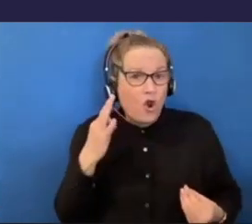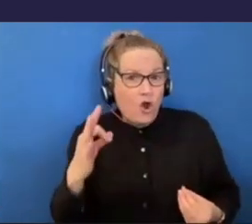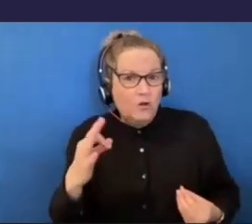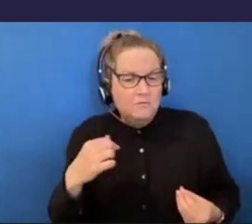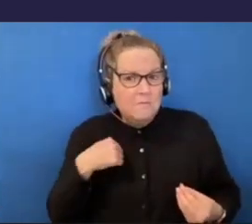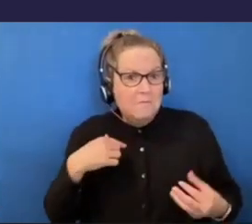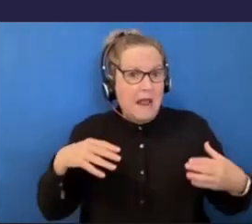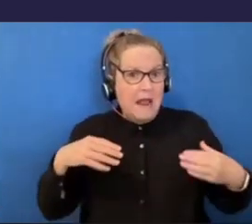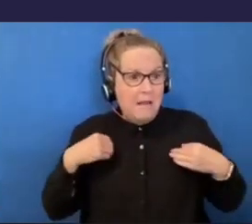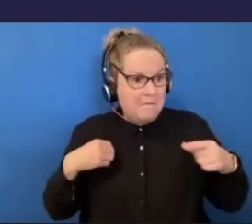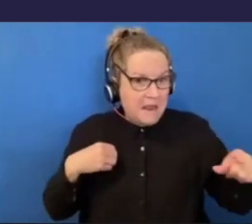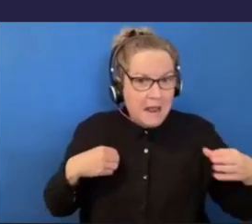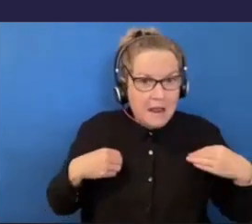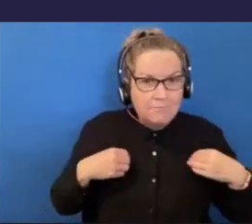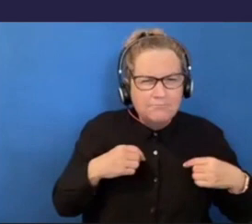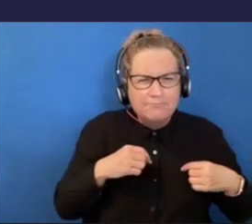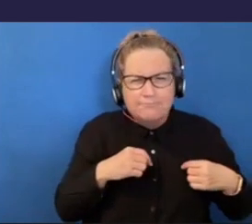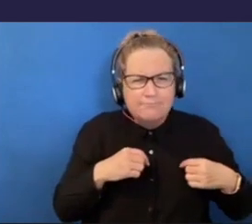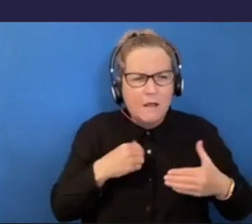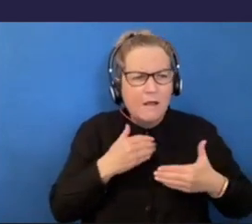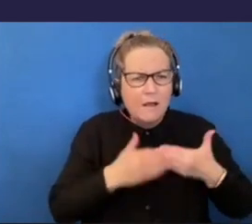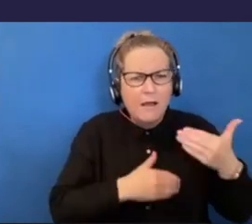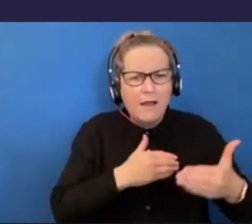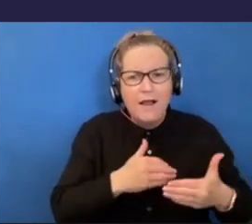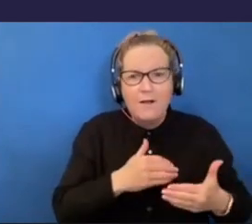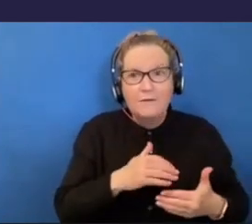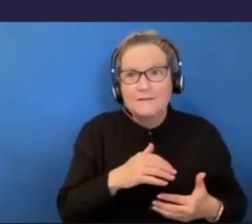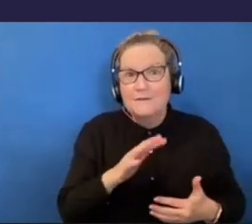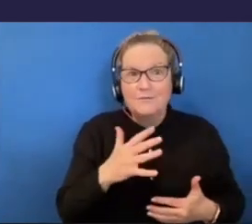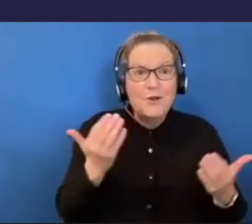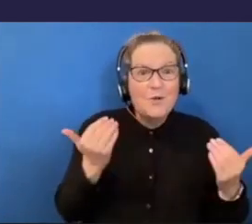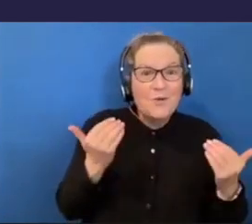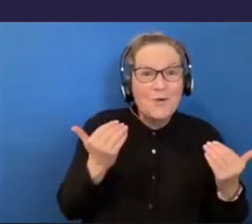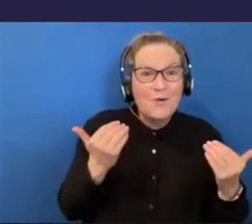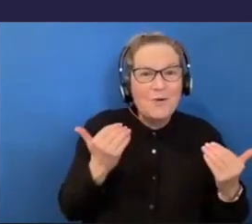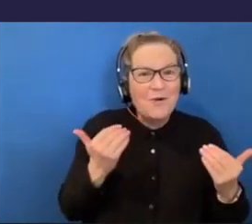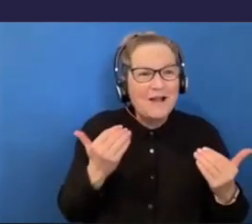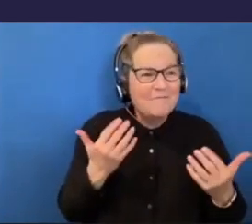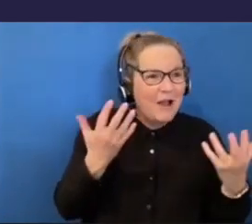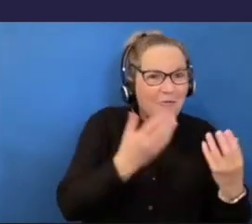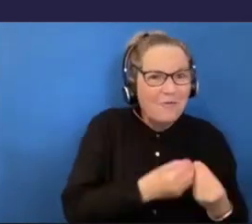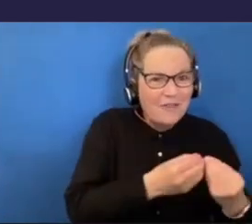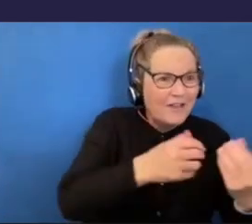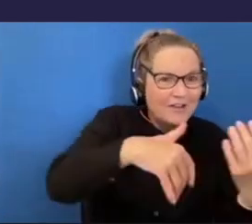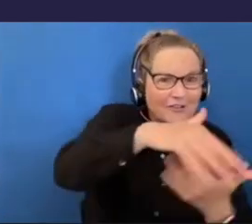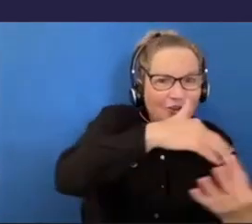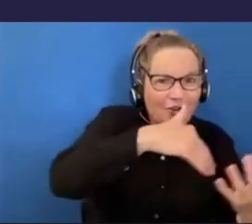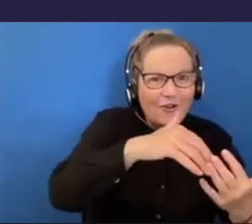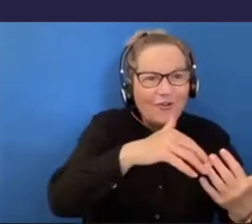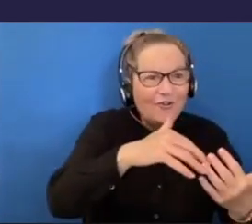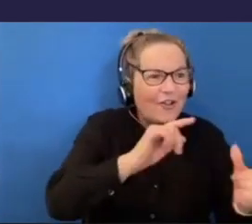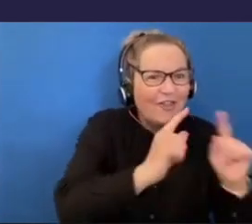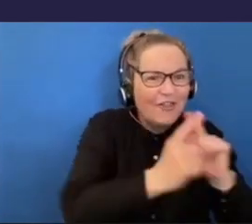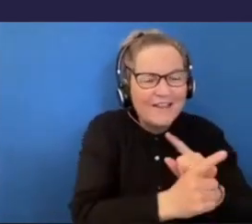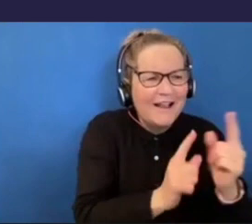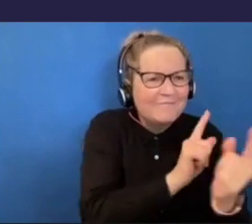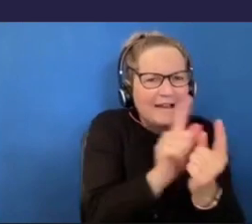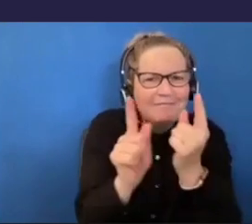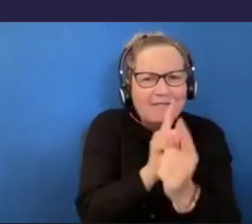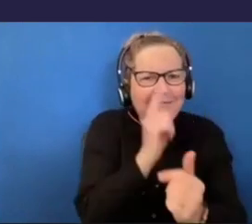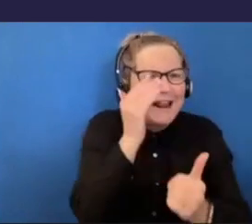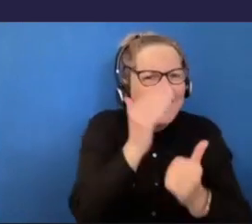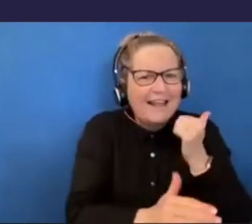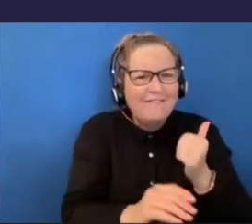Um, and it was cool. Like, I got to come to lots of different social things and meet a lot of different people that I otherwise wouldn't have. So,